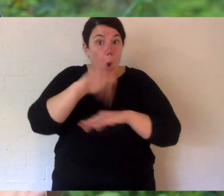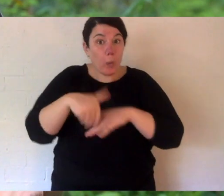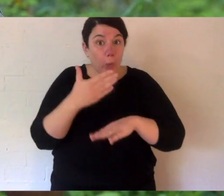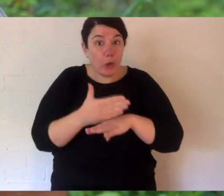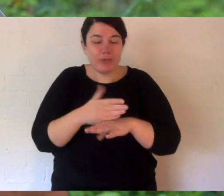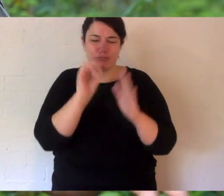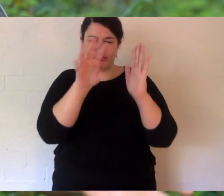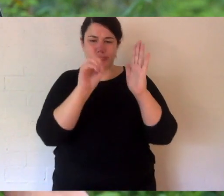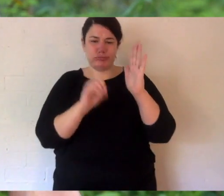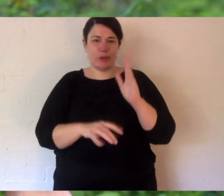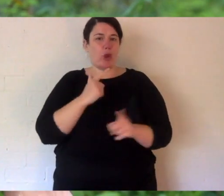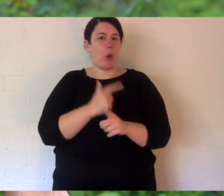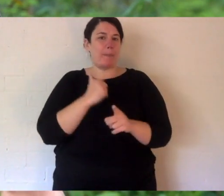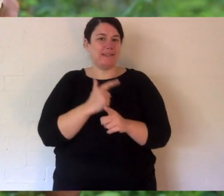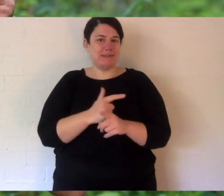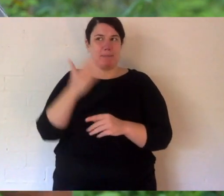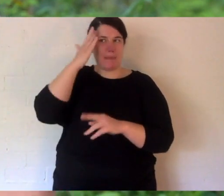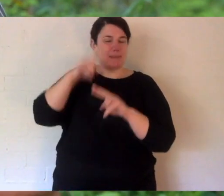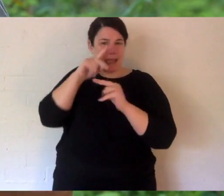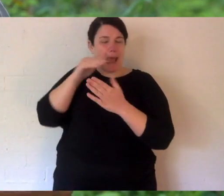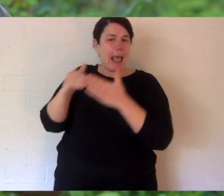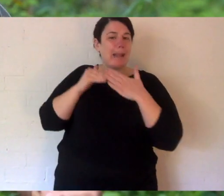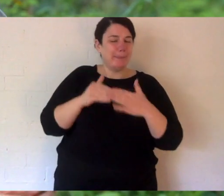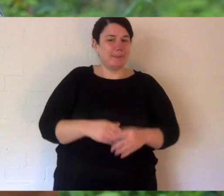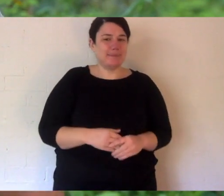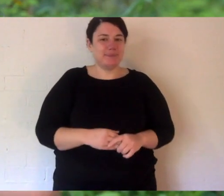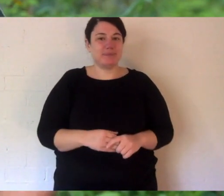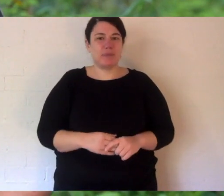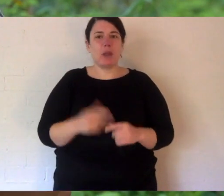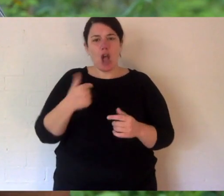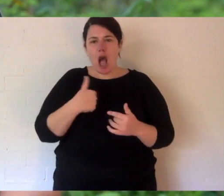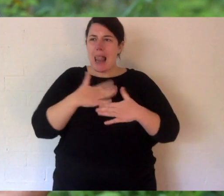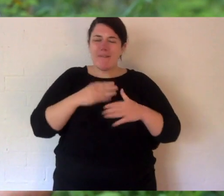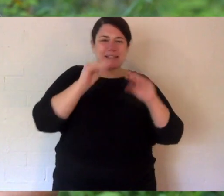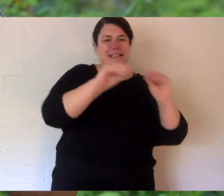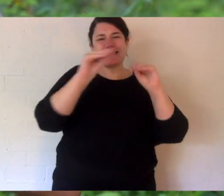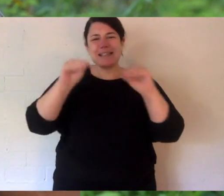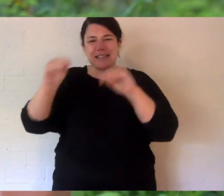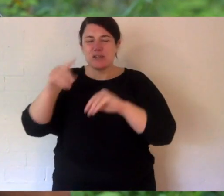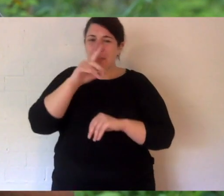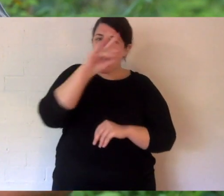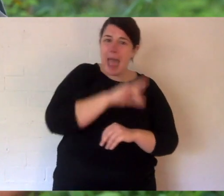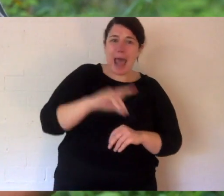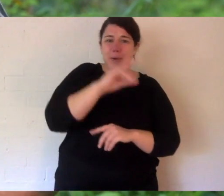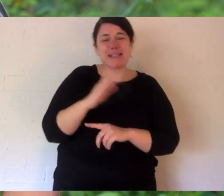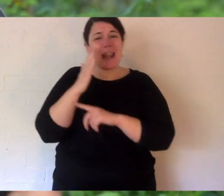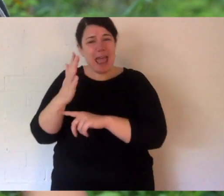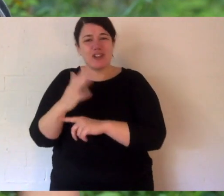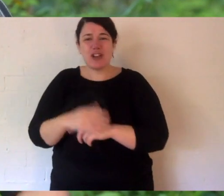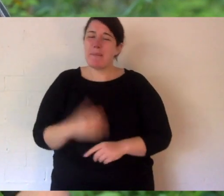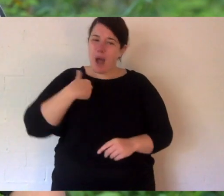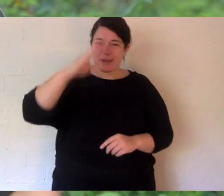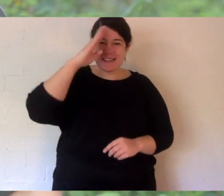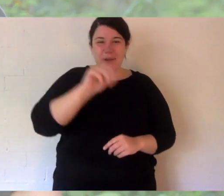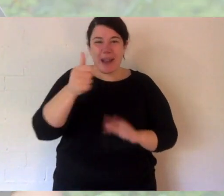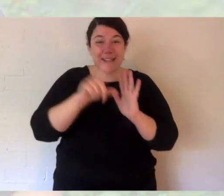your homework, just put it into the comments. This is what I do, connecting people with nature, and that can't stop. I'll see you